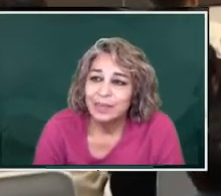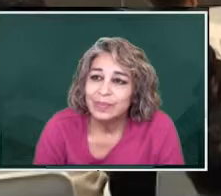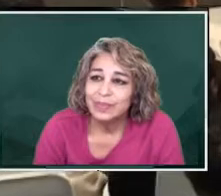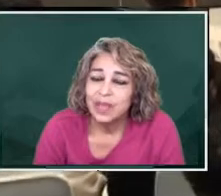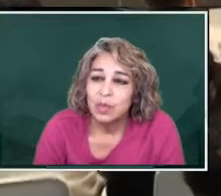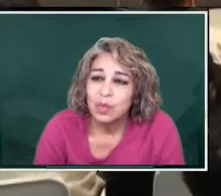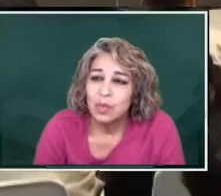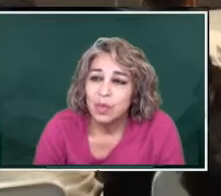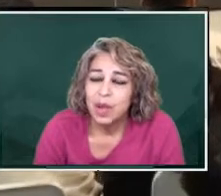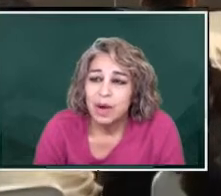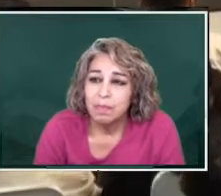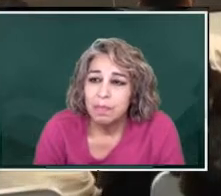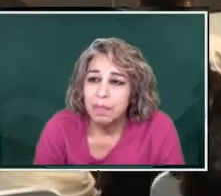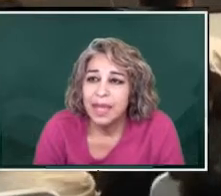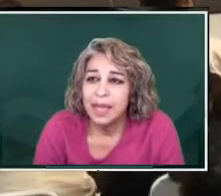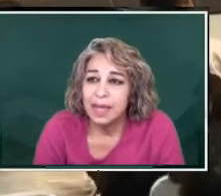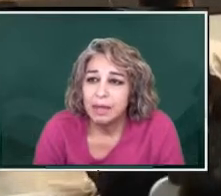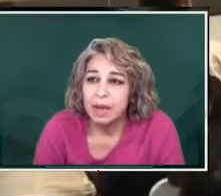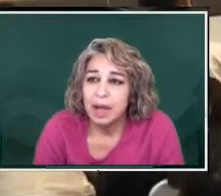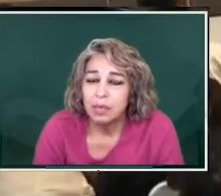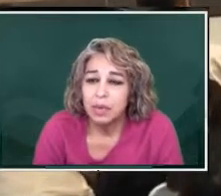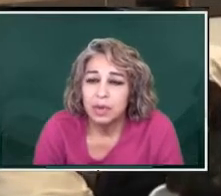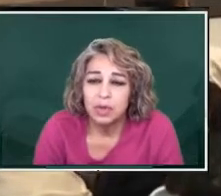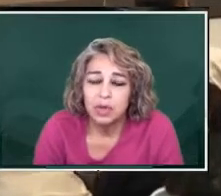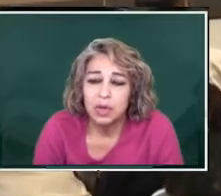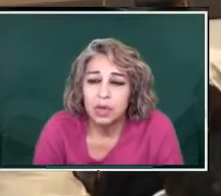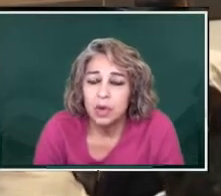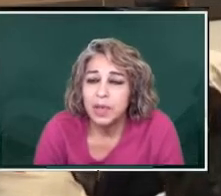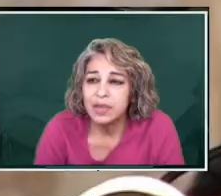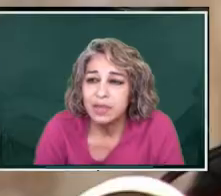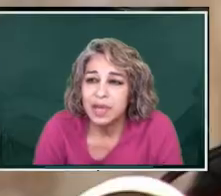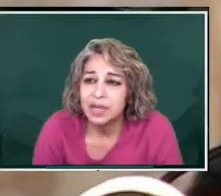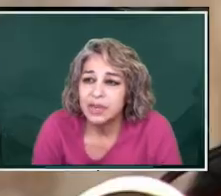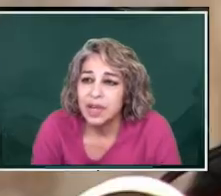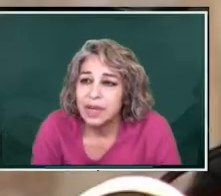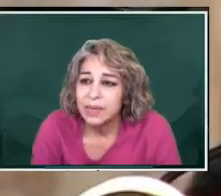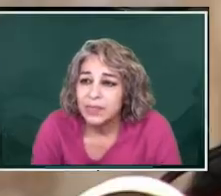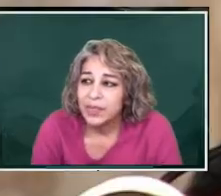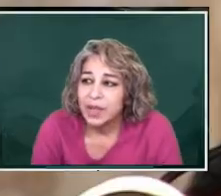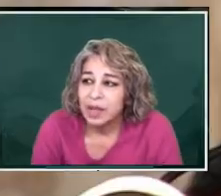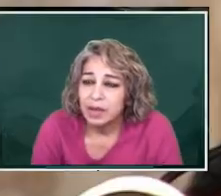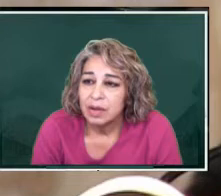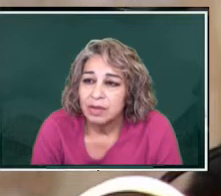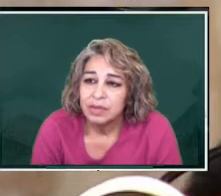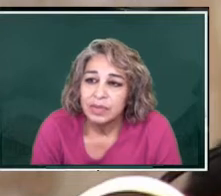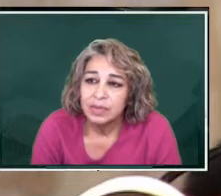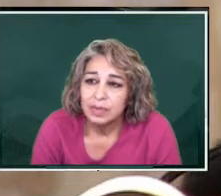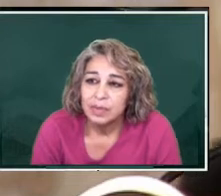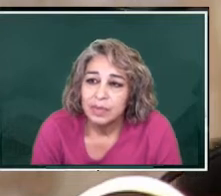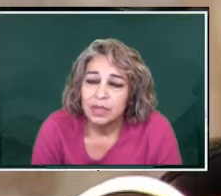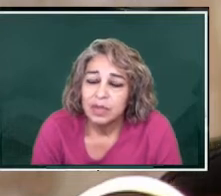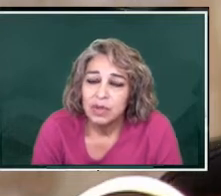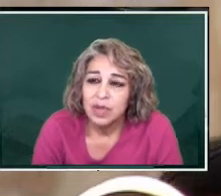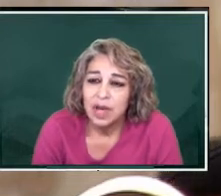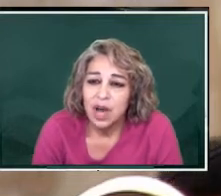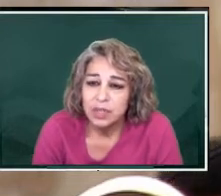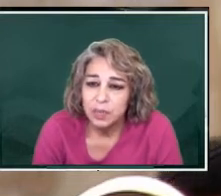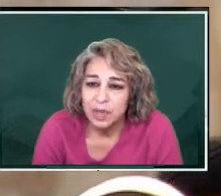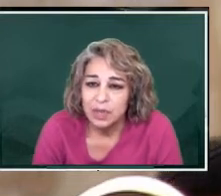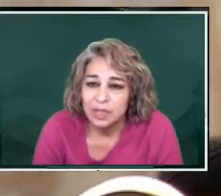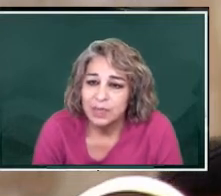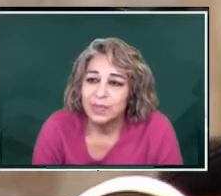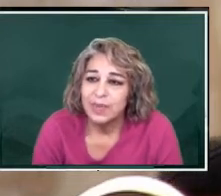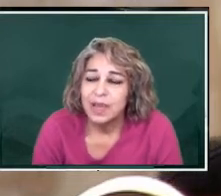Additionally, we are going through the country through the